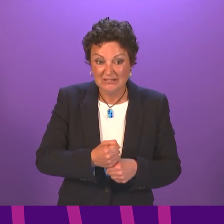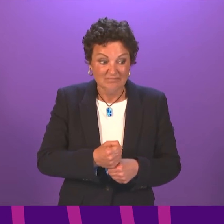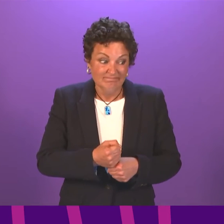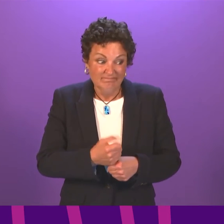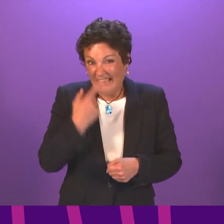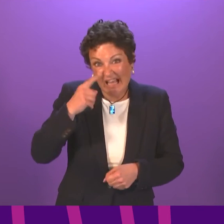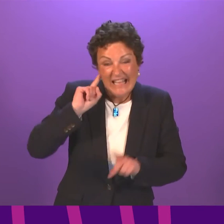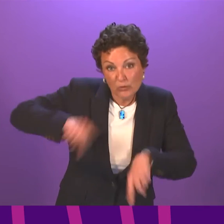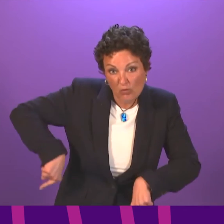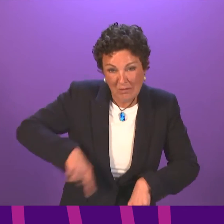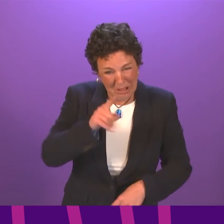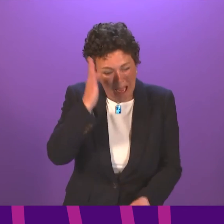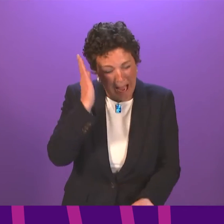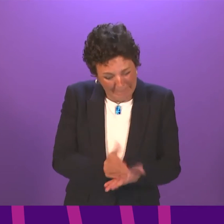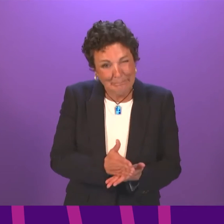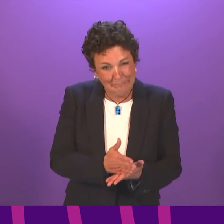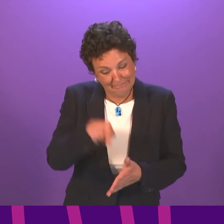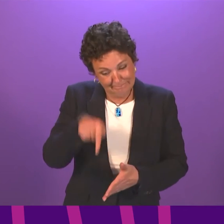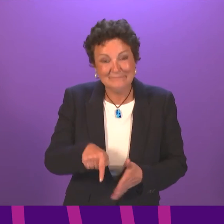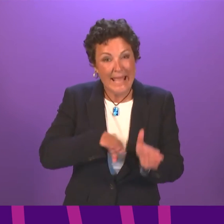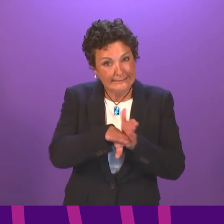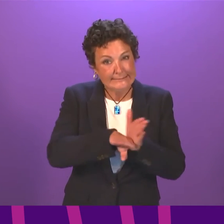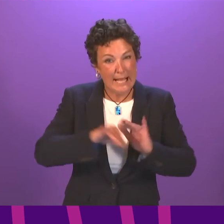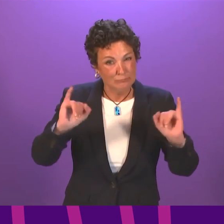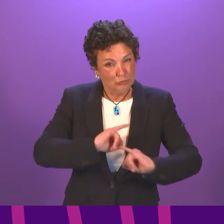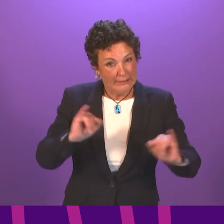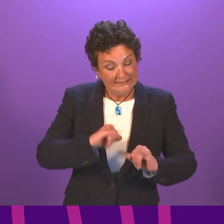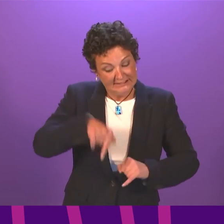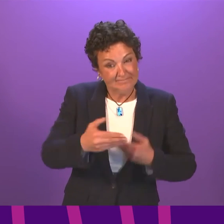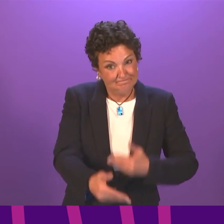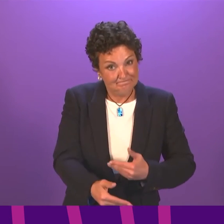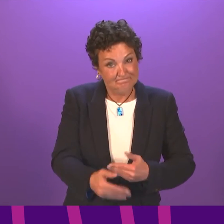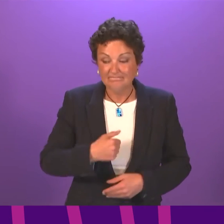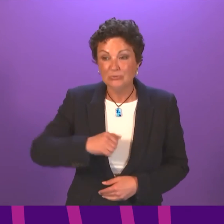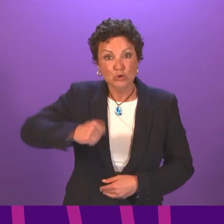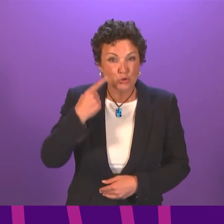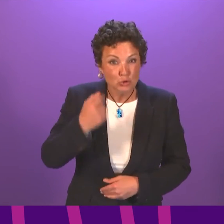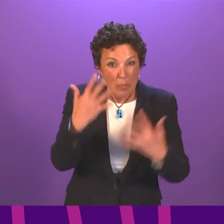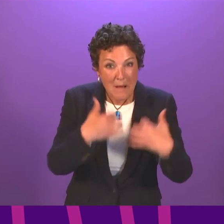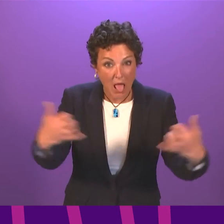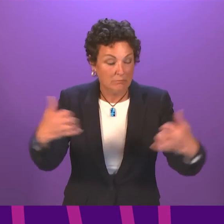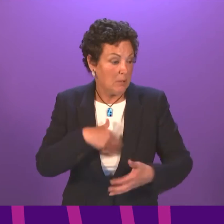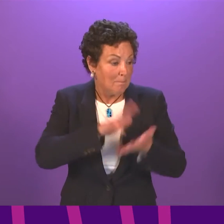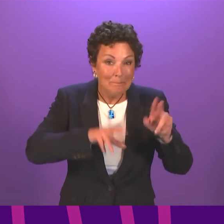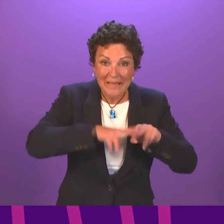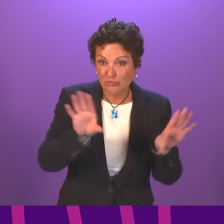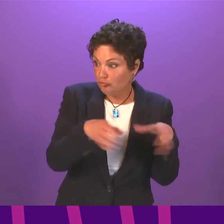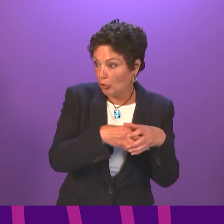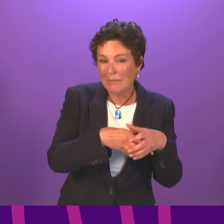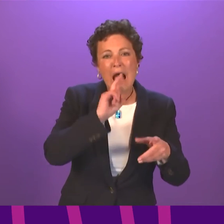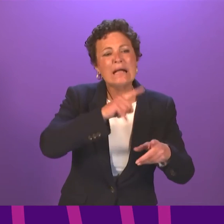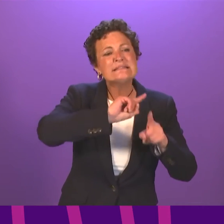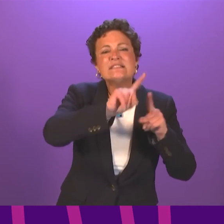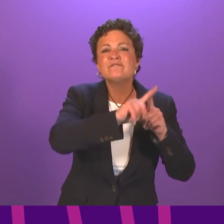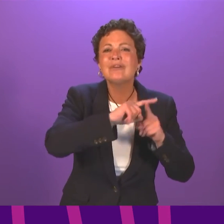In an unprecedented letter this week, many children's organisations, the Scottish Youth Parliament, the parents' groups and leading